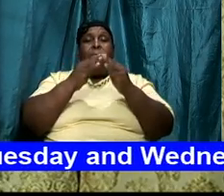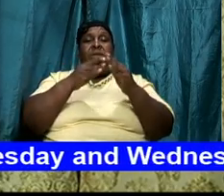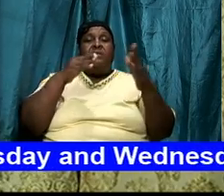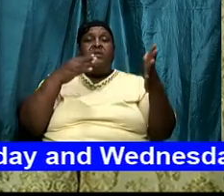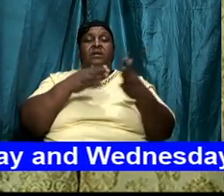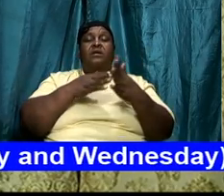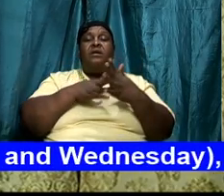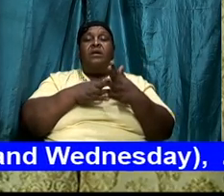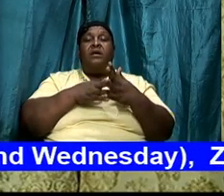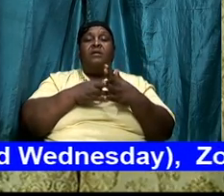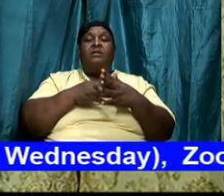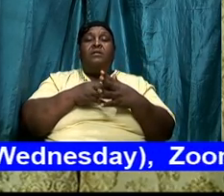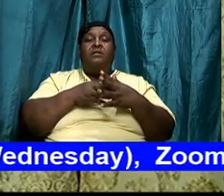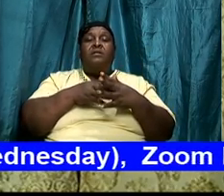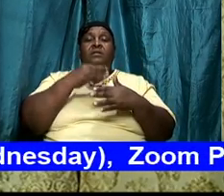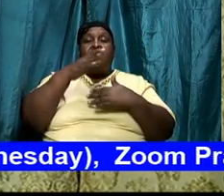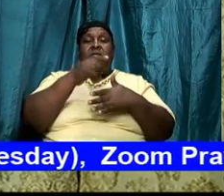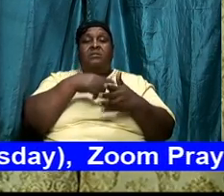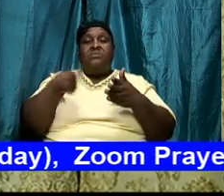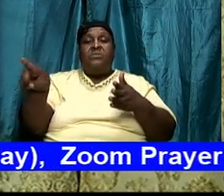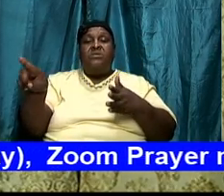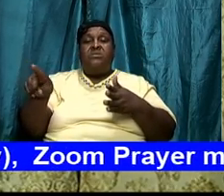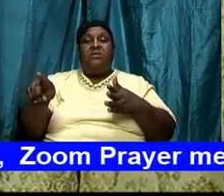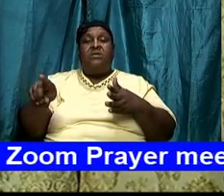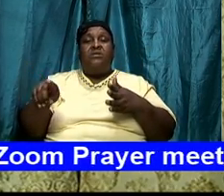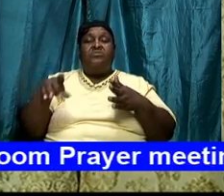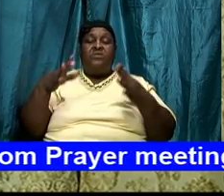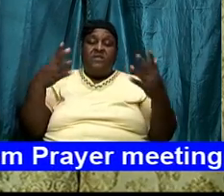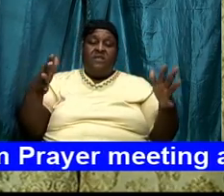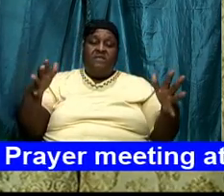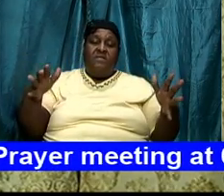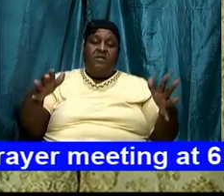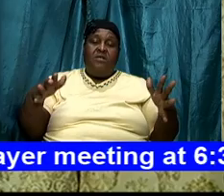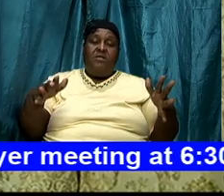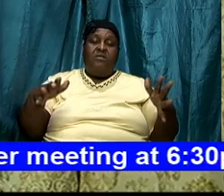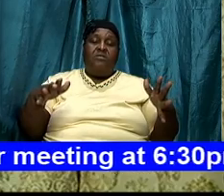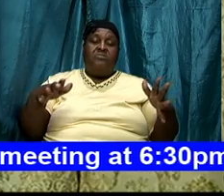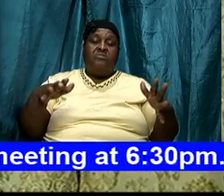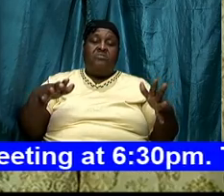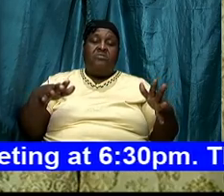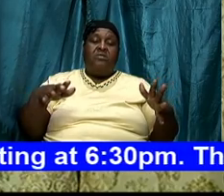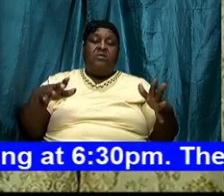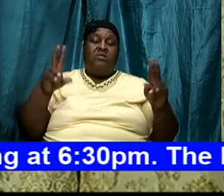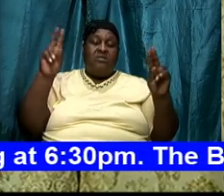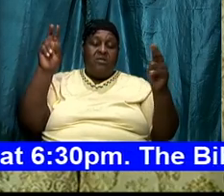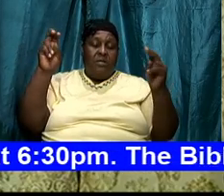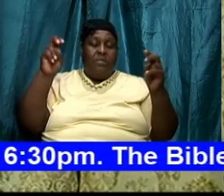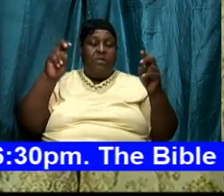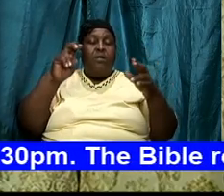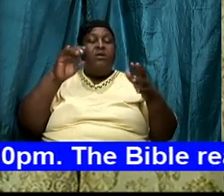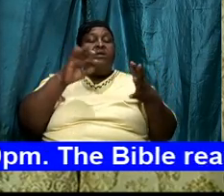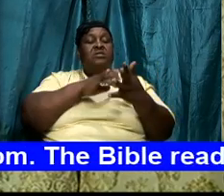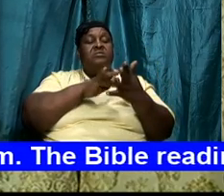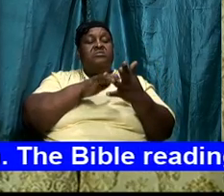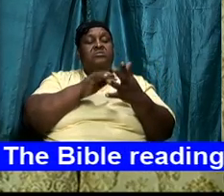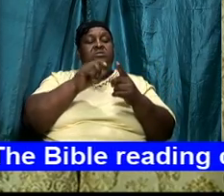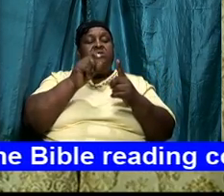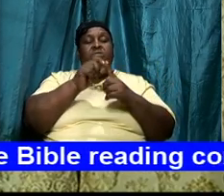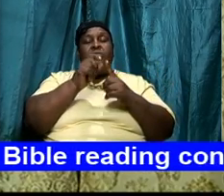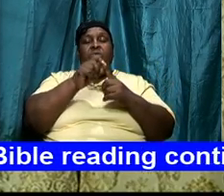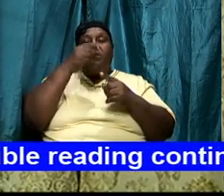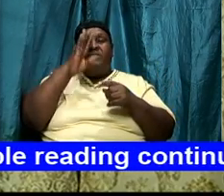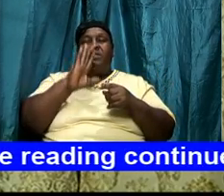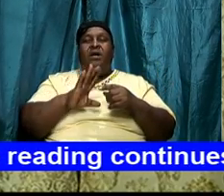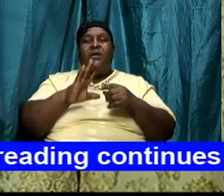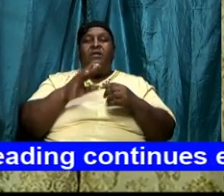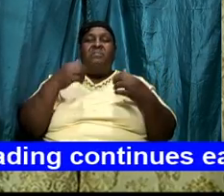wrap up by doing a review on walking in the word have a great evening and